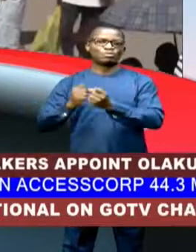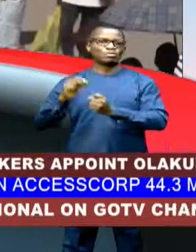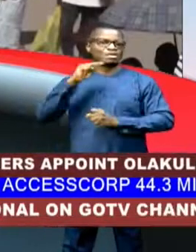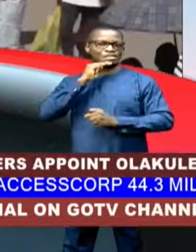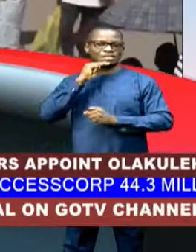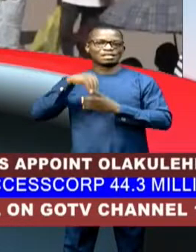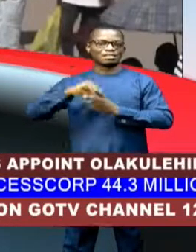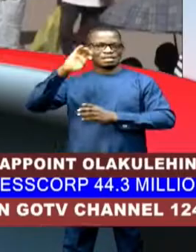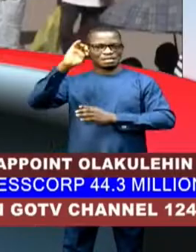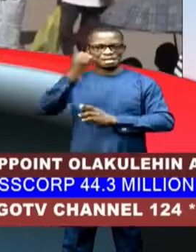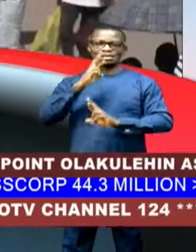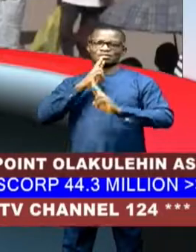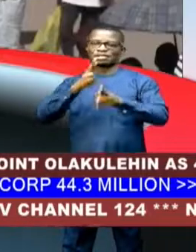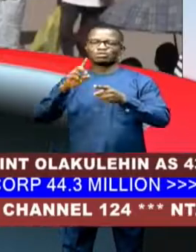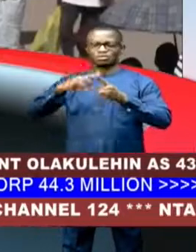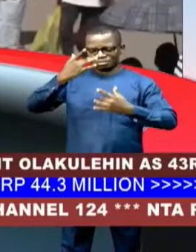to disease outbreaks.